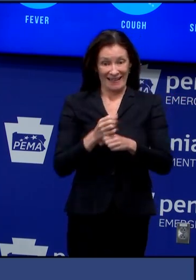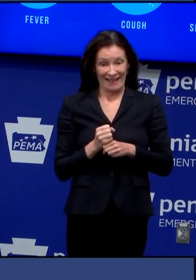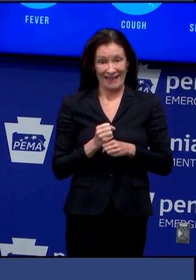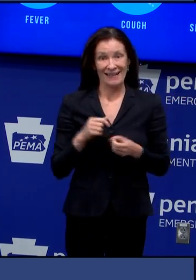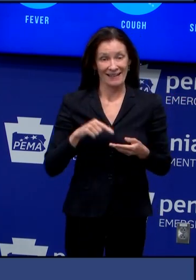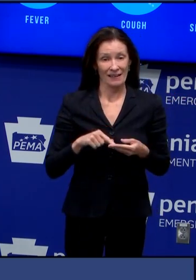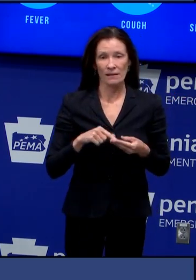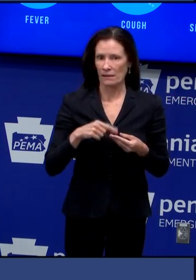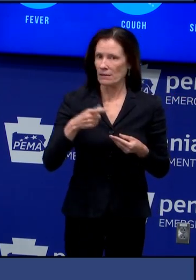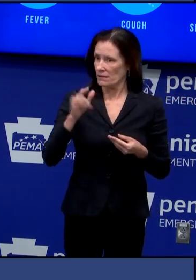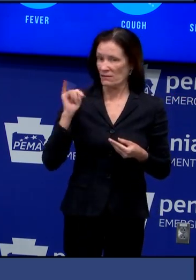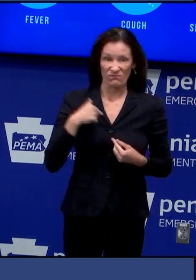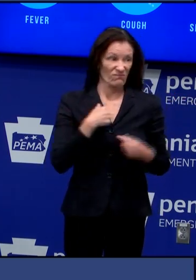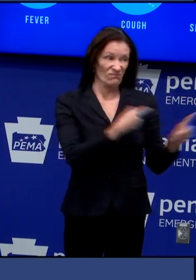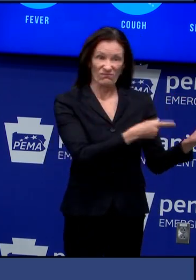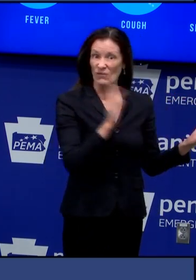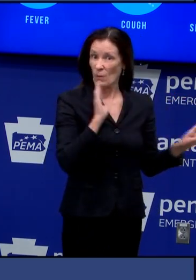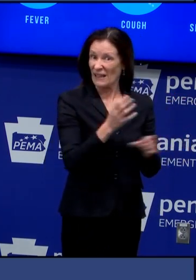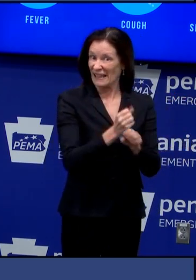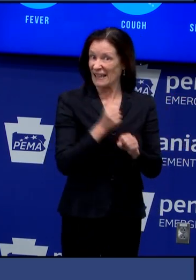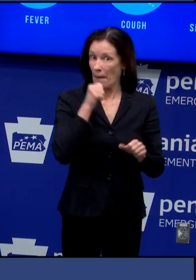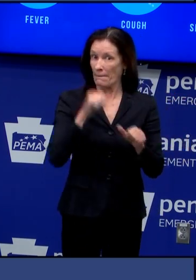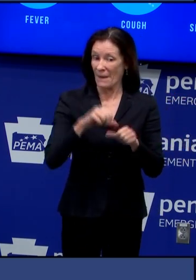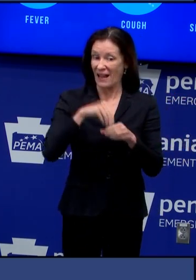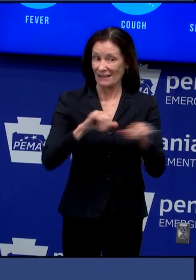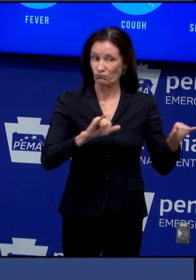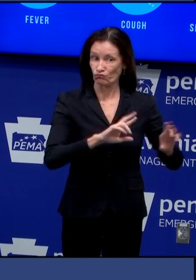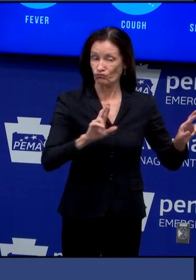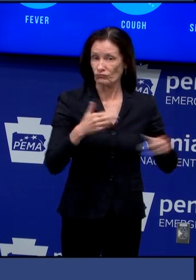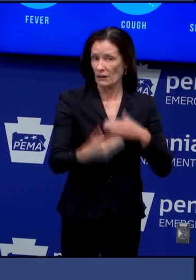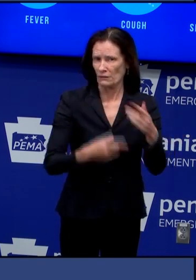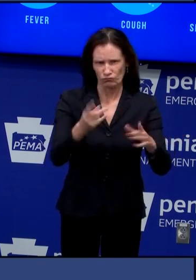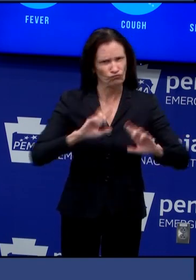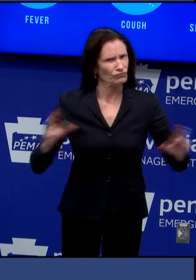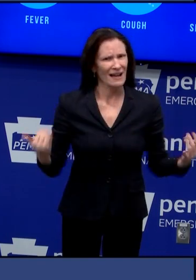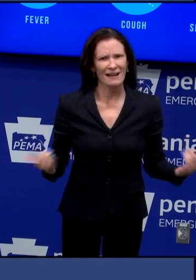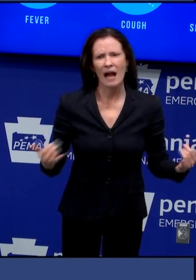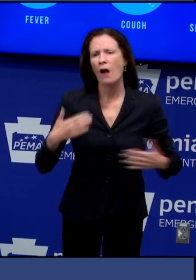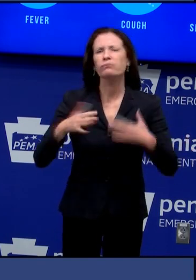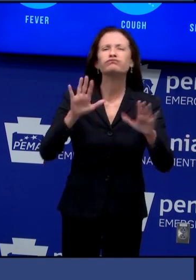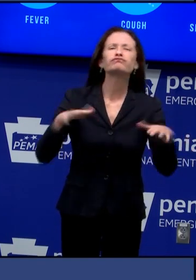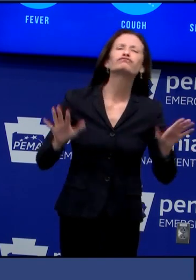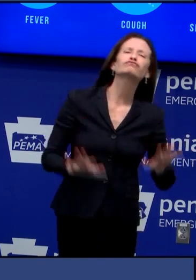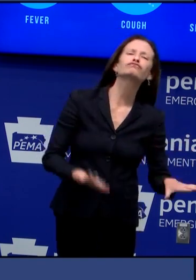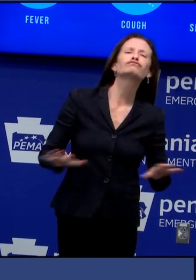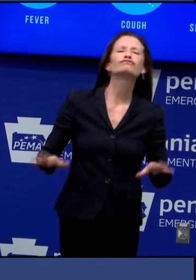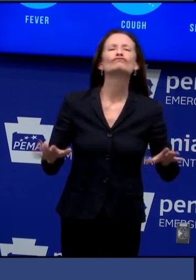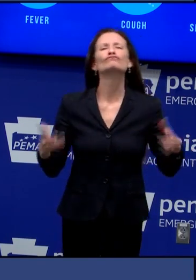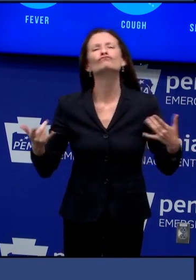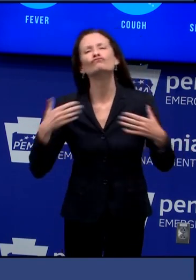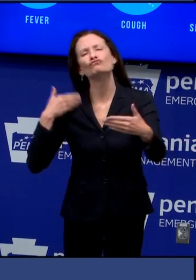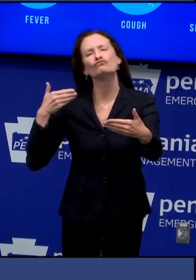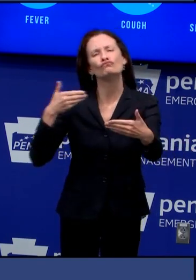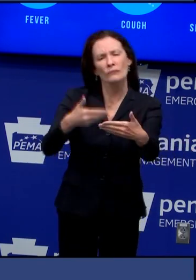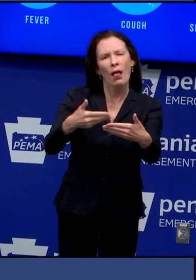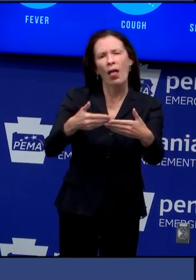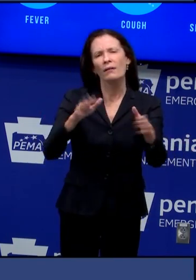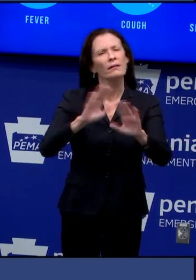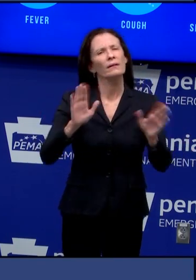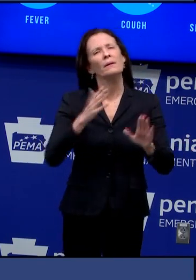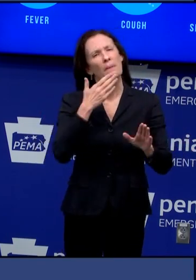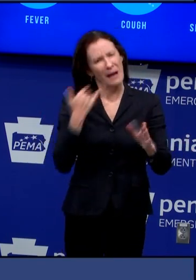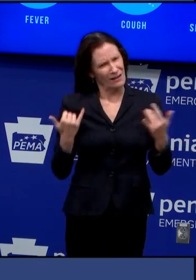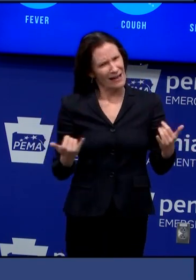our county elections offices are also coping with the COVID-19 pandemic so providing them with as much time as possible to